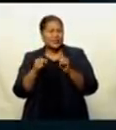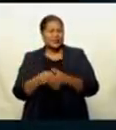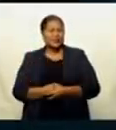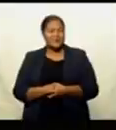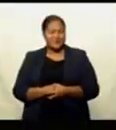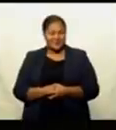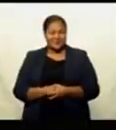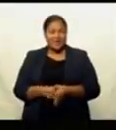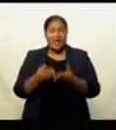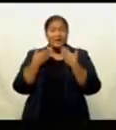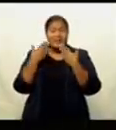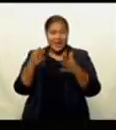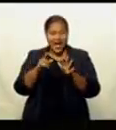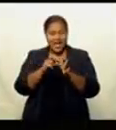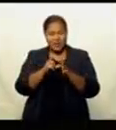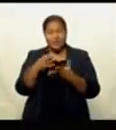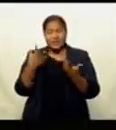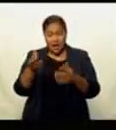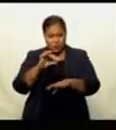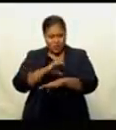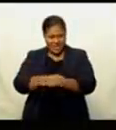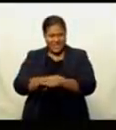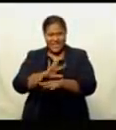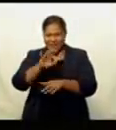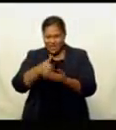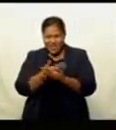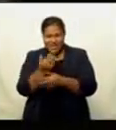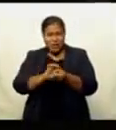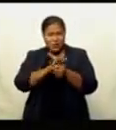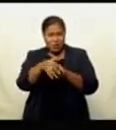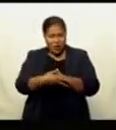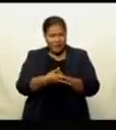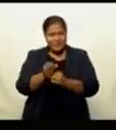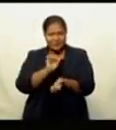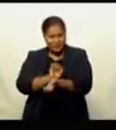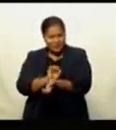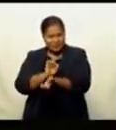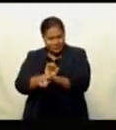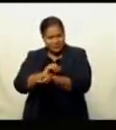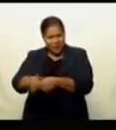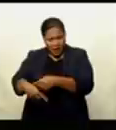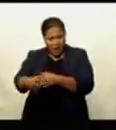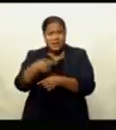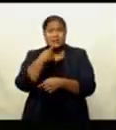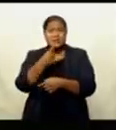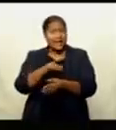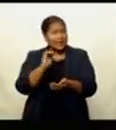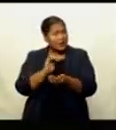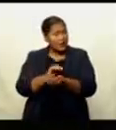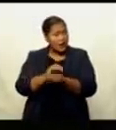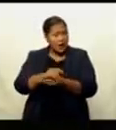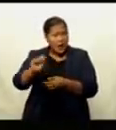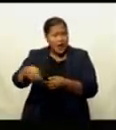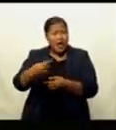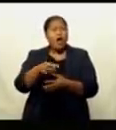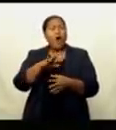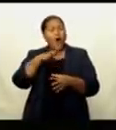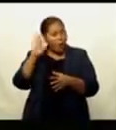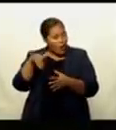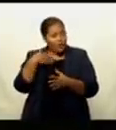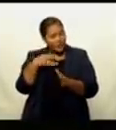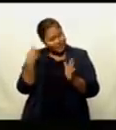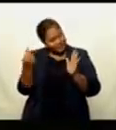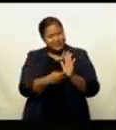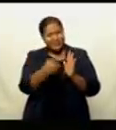Vinaka Edwin, police in its daily COVID-19 related arrests have been saying that drinking grog is always among the least of COVID